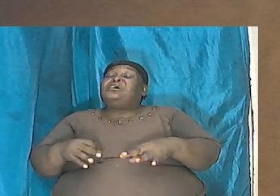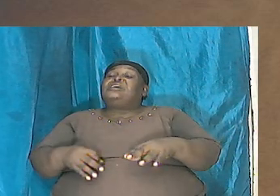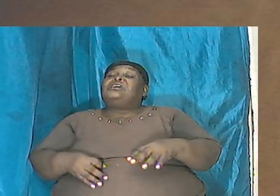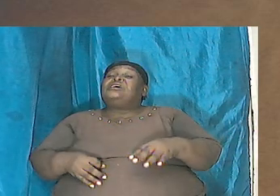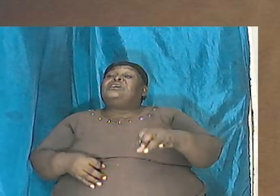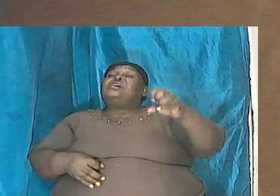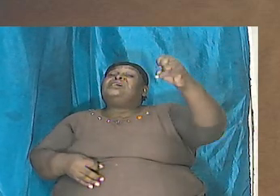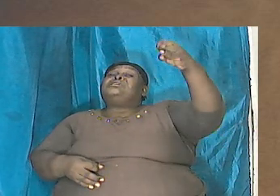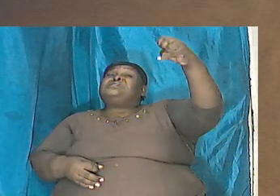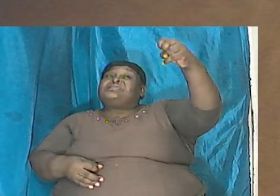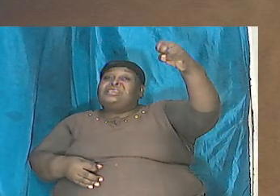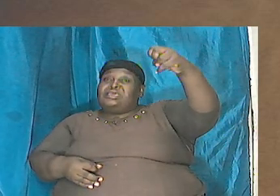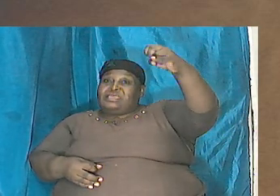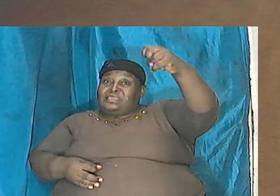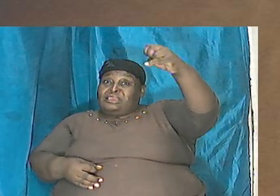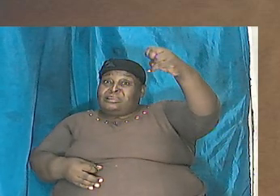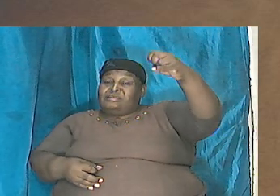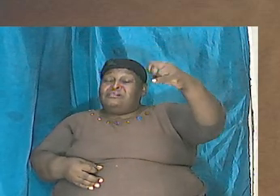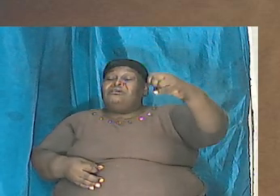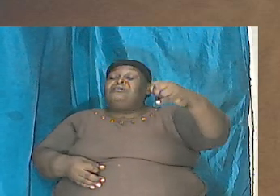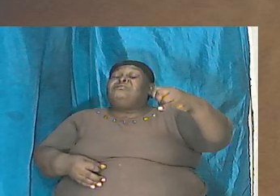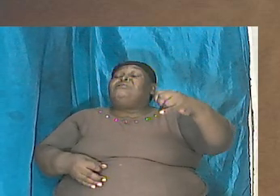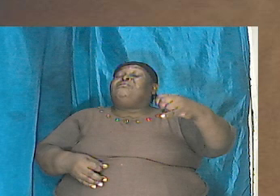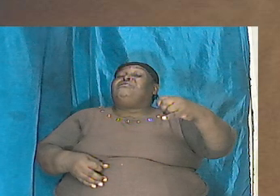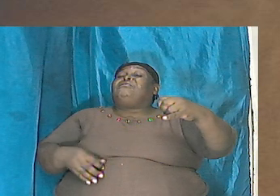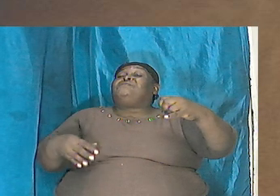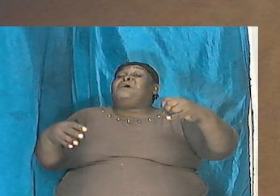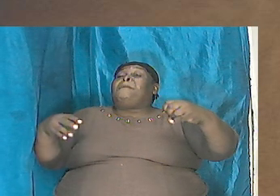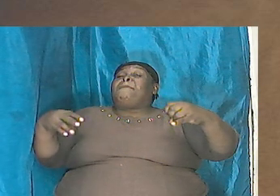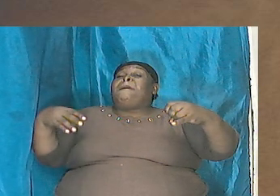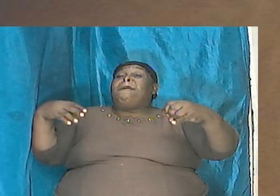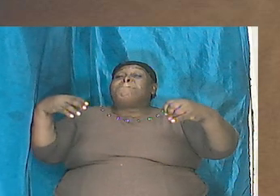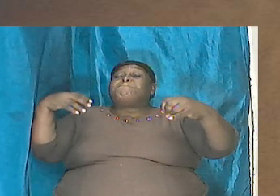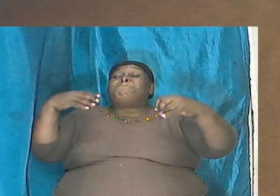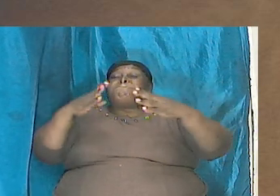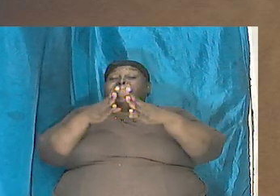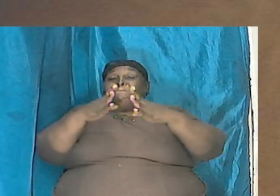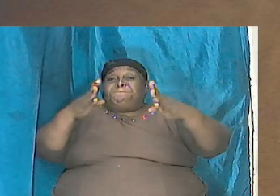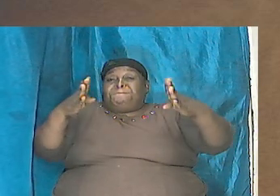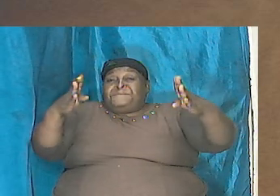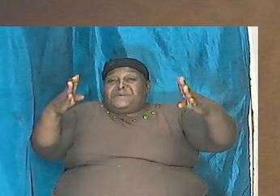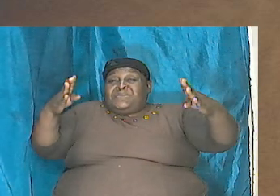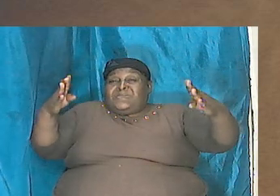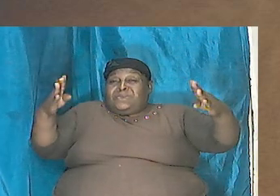behomoth that Job is describing is like a cedar